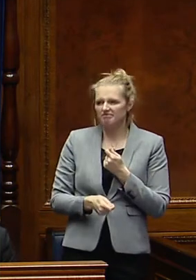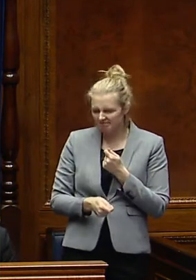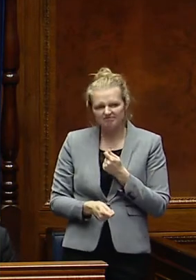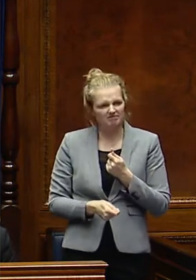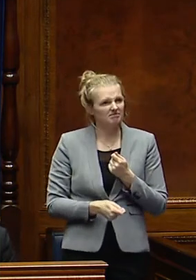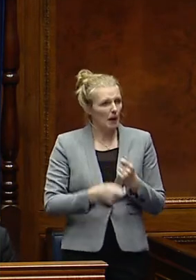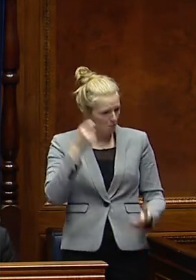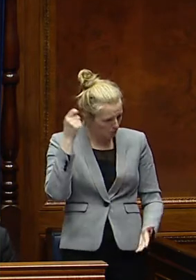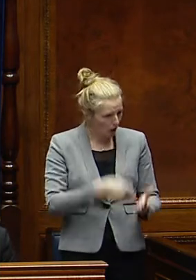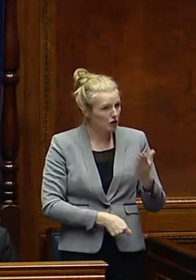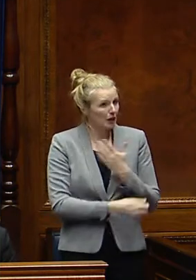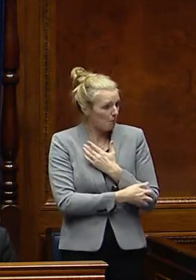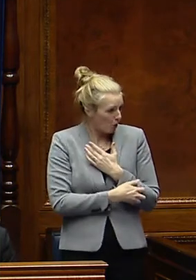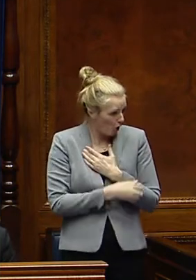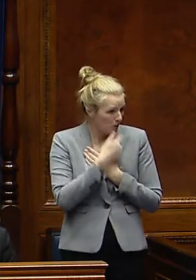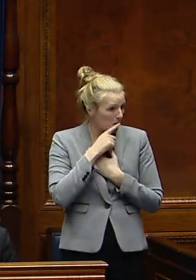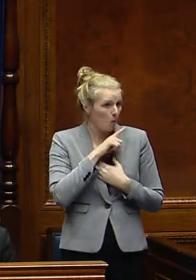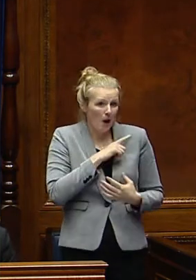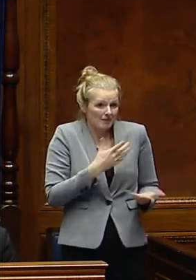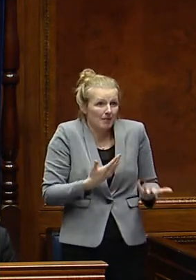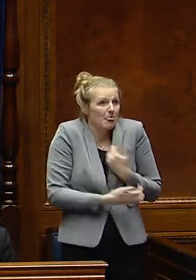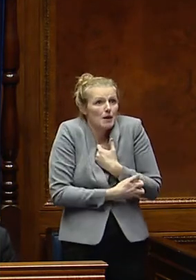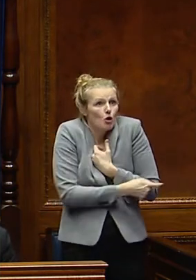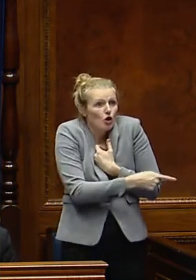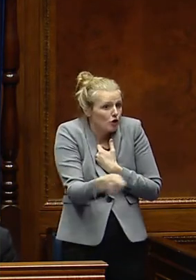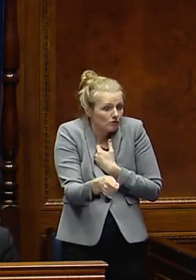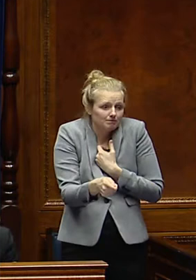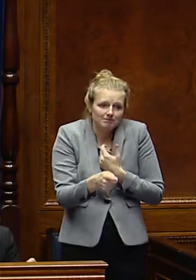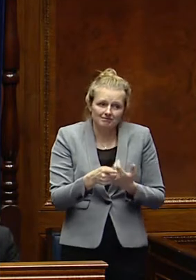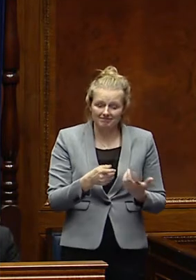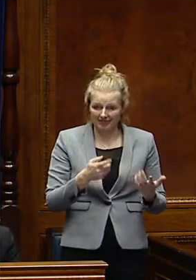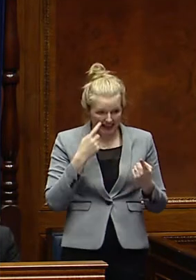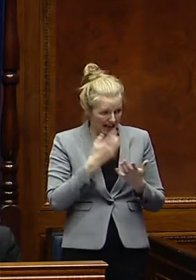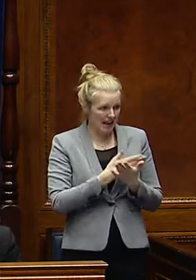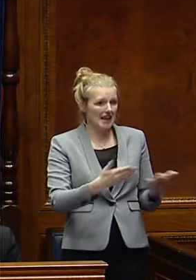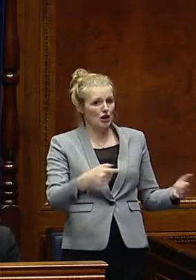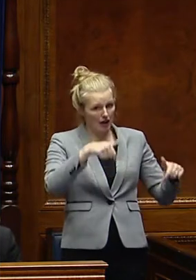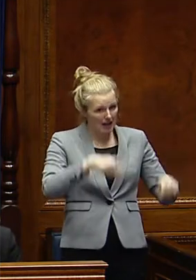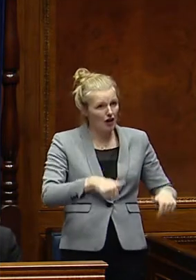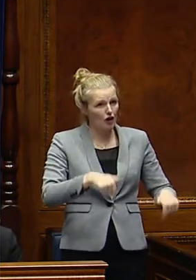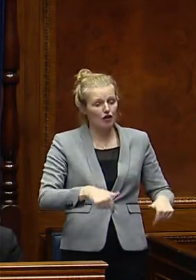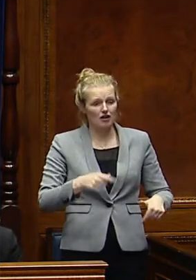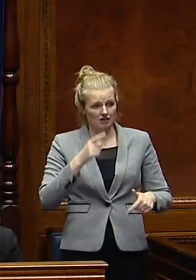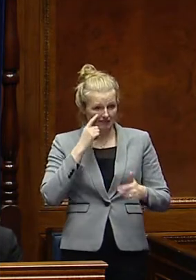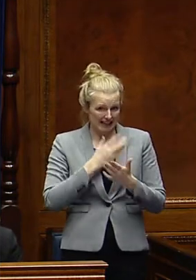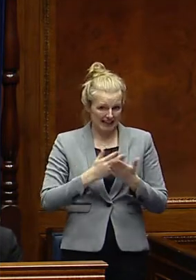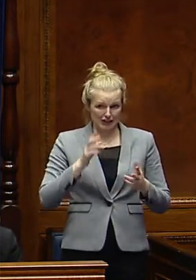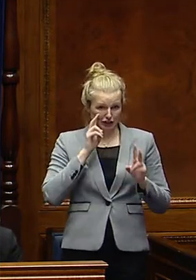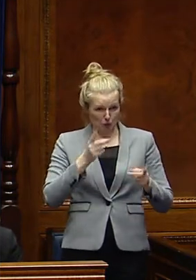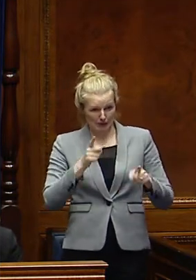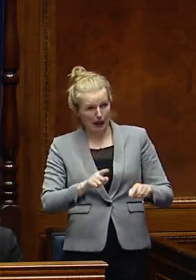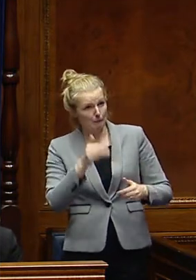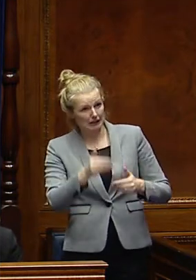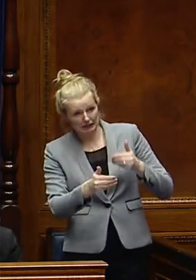punishing poor people for being poor. And I think that that is playing out not just here, but also we are looking at the consequences